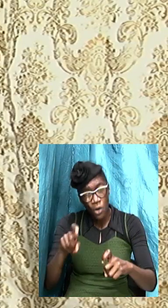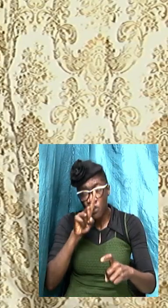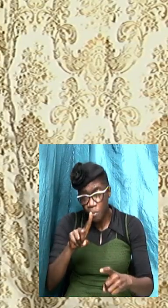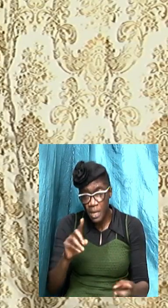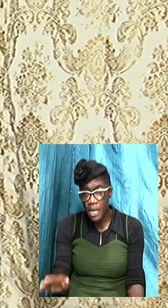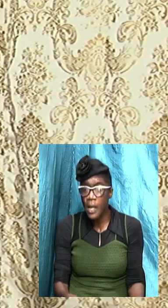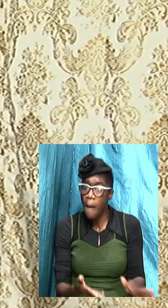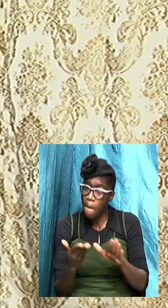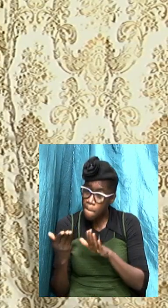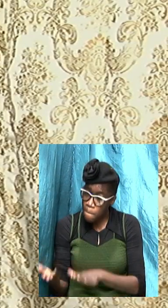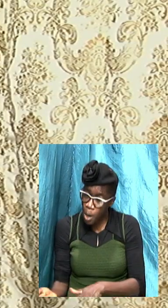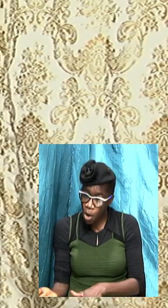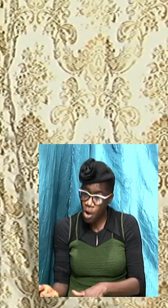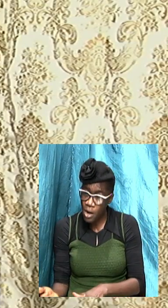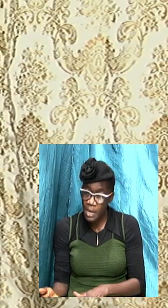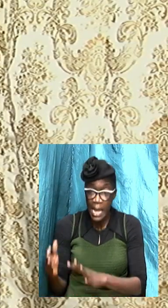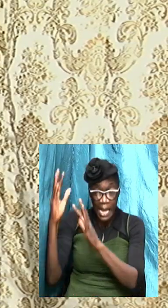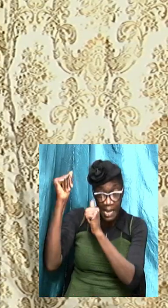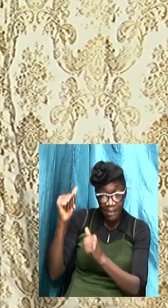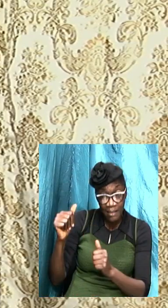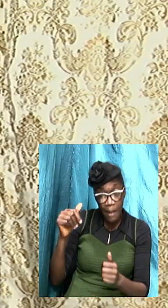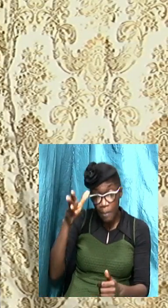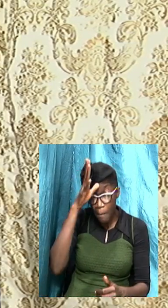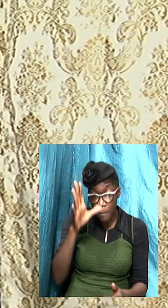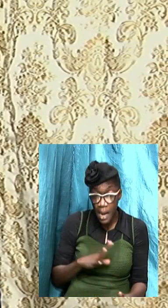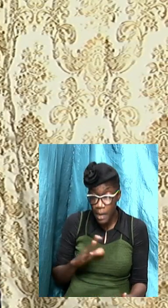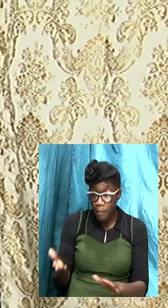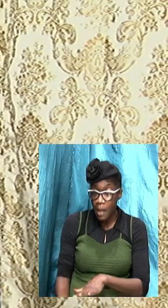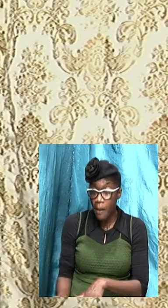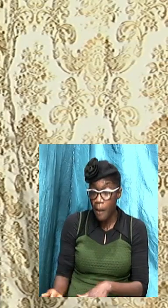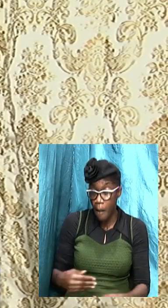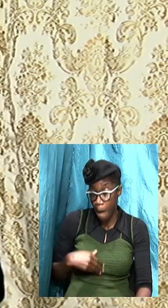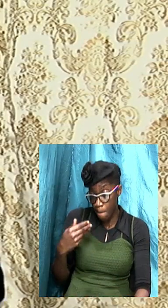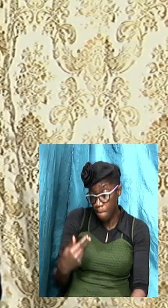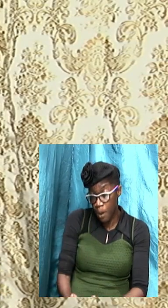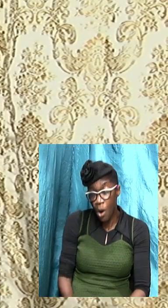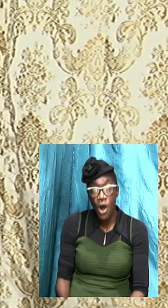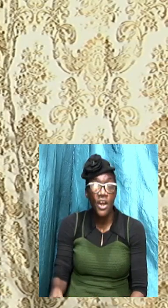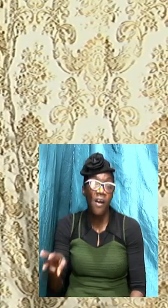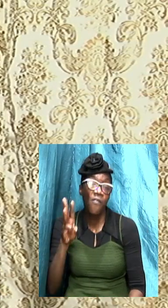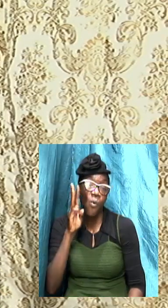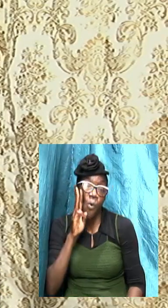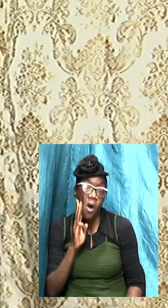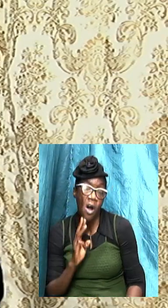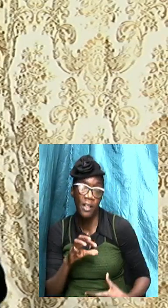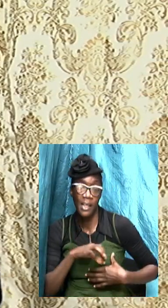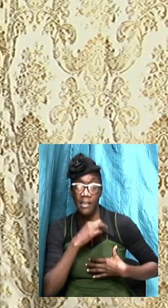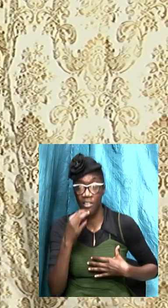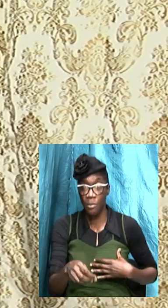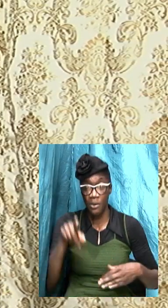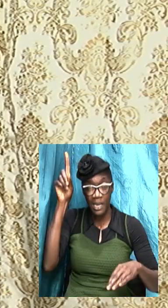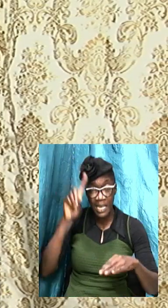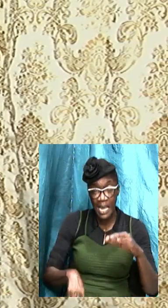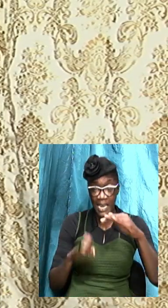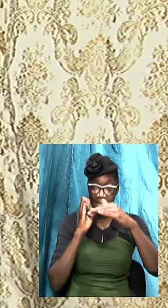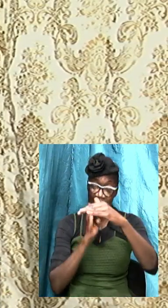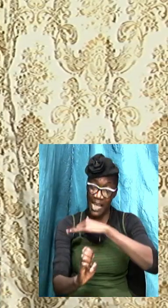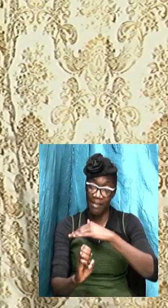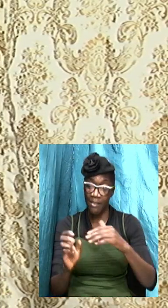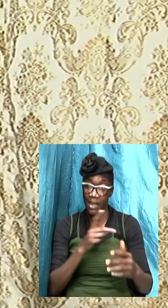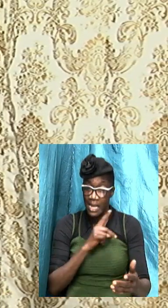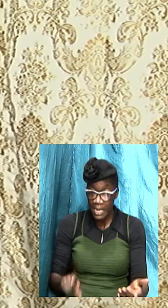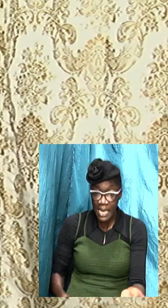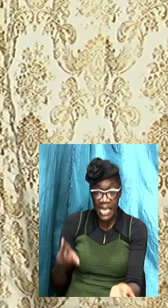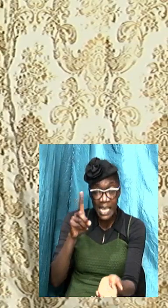born except a man be born of water and of the spirit he cannot enter the kingdom